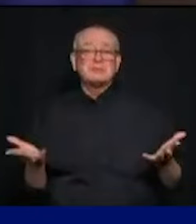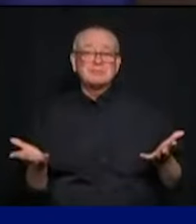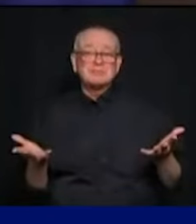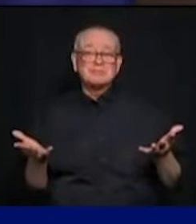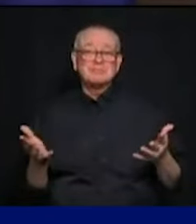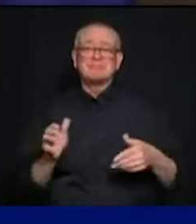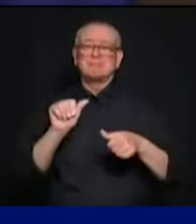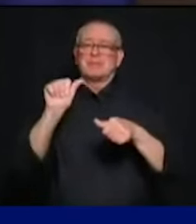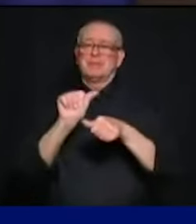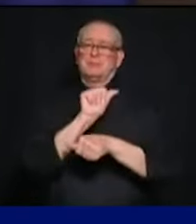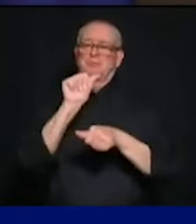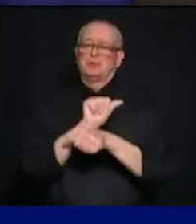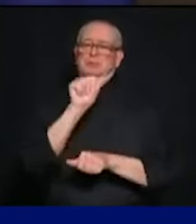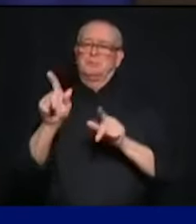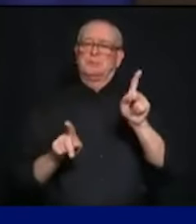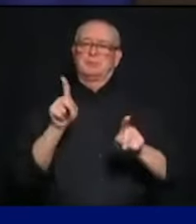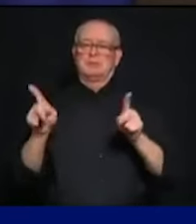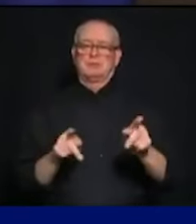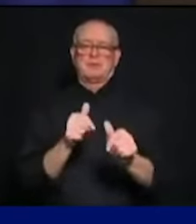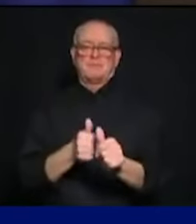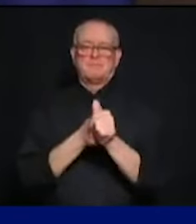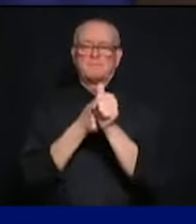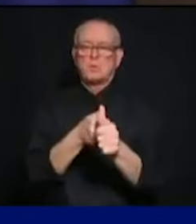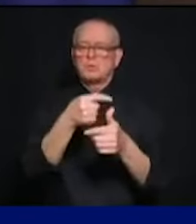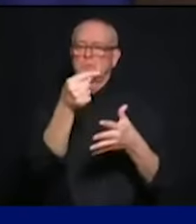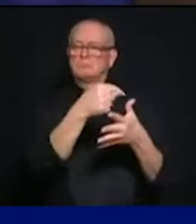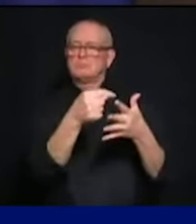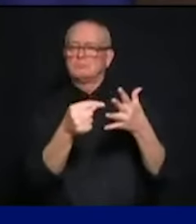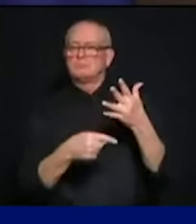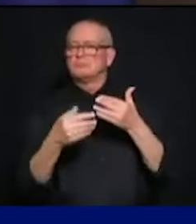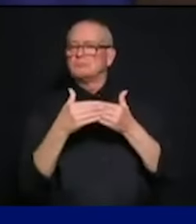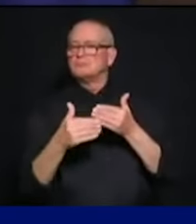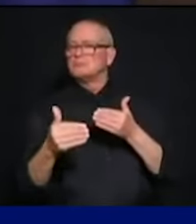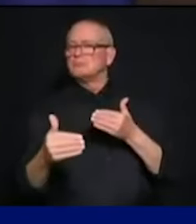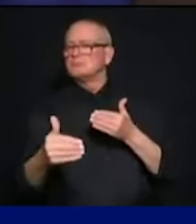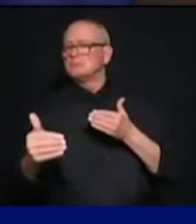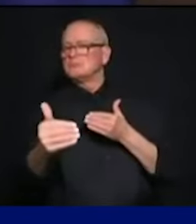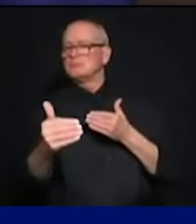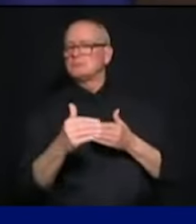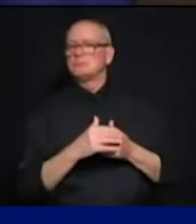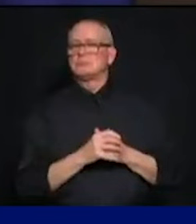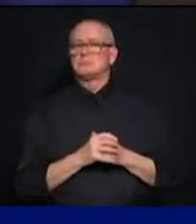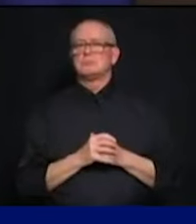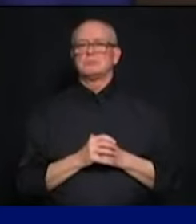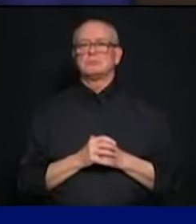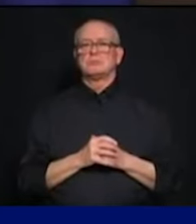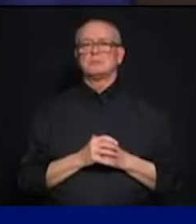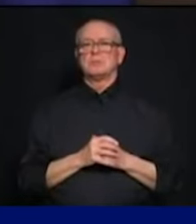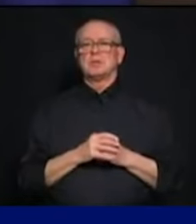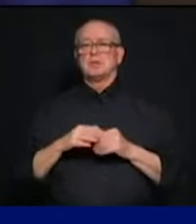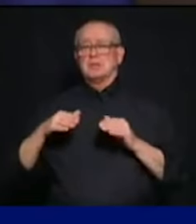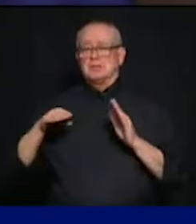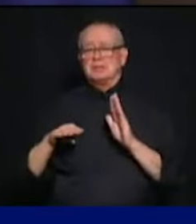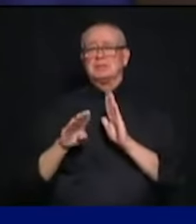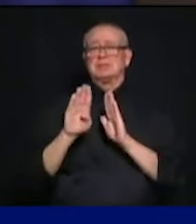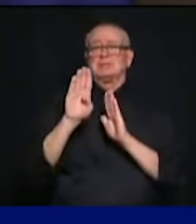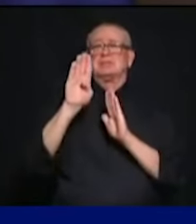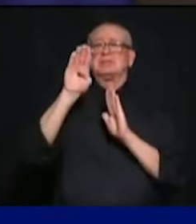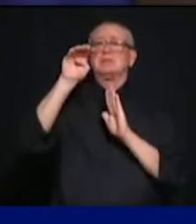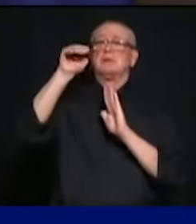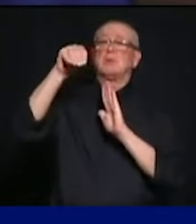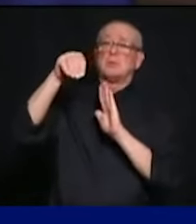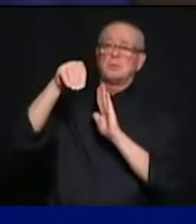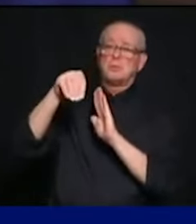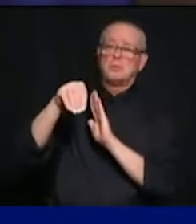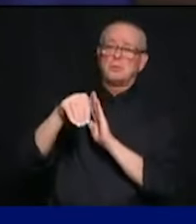Once we're past the peak and can begin relaxing these rules, we'll implement our relaunch strategy. Our